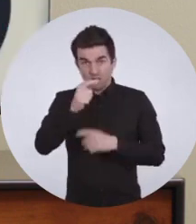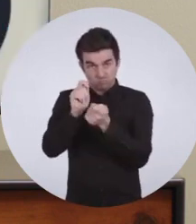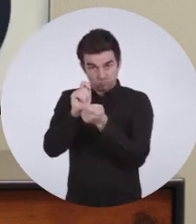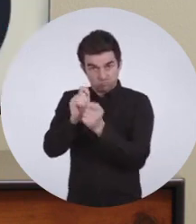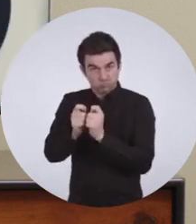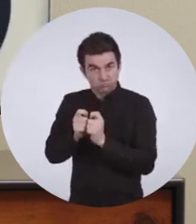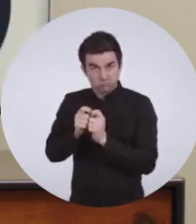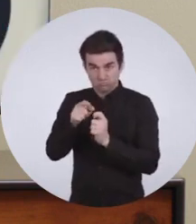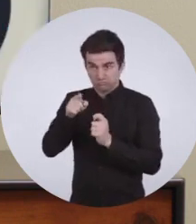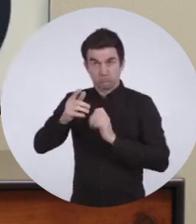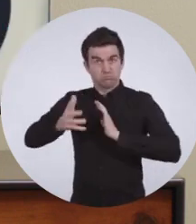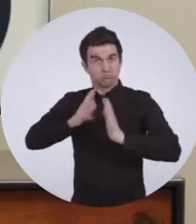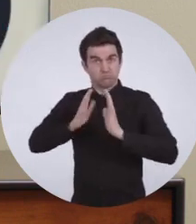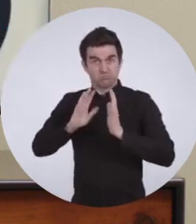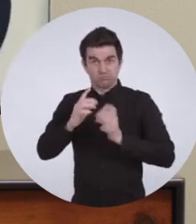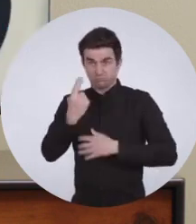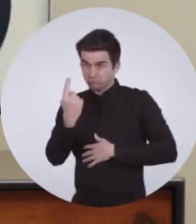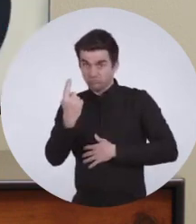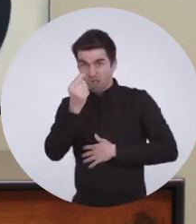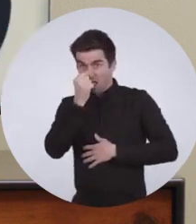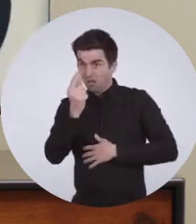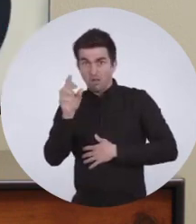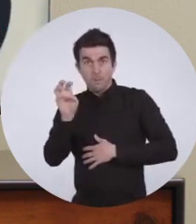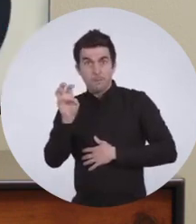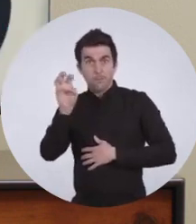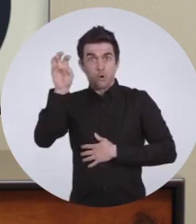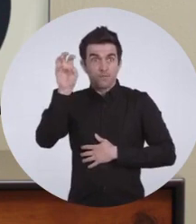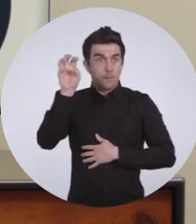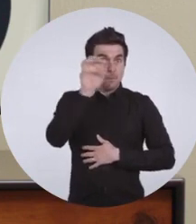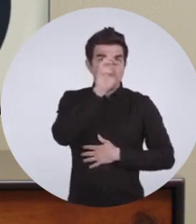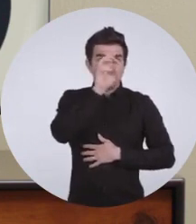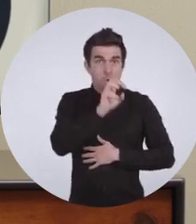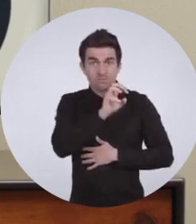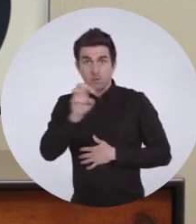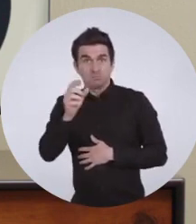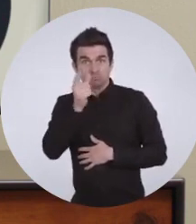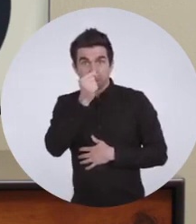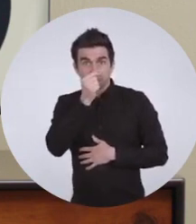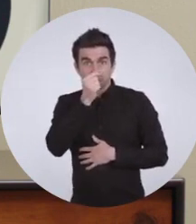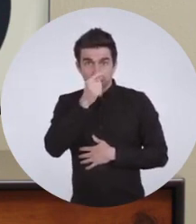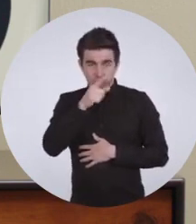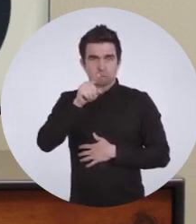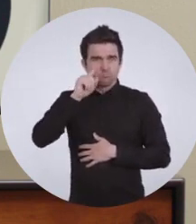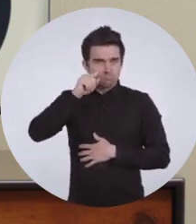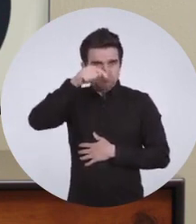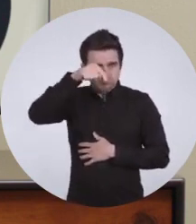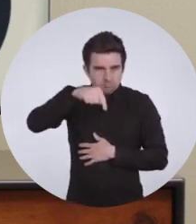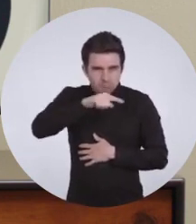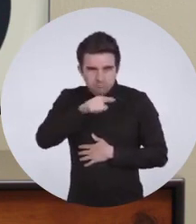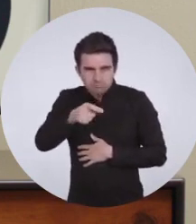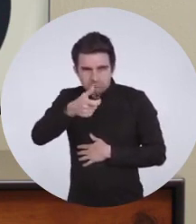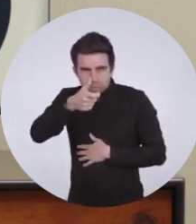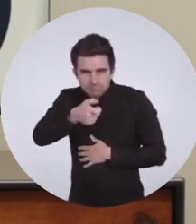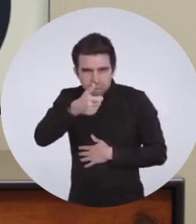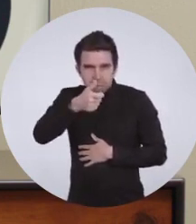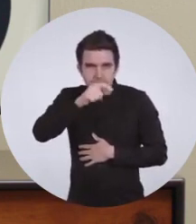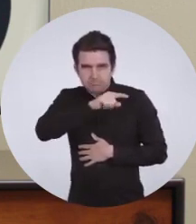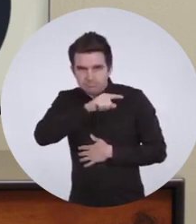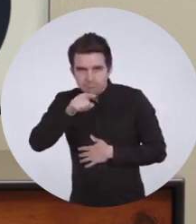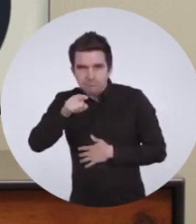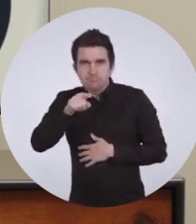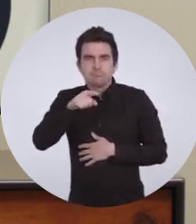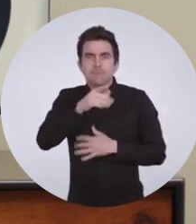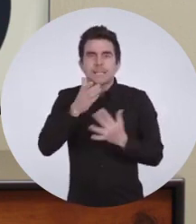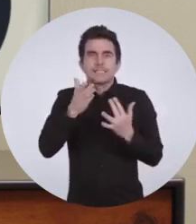You can even customize your Sign Language Guide and change its position on your screen. Scroll down to the bottom of the accessibility shortcuts